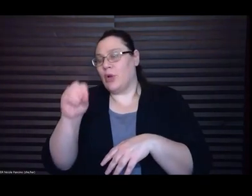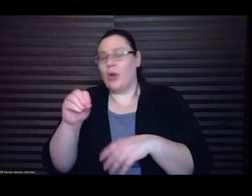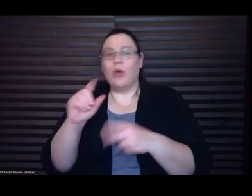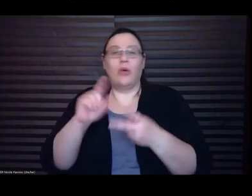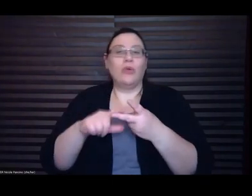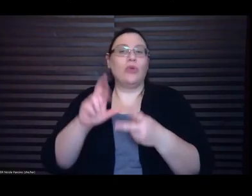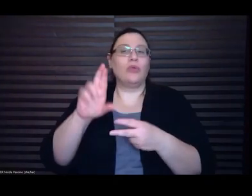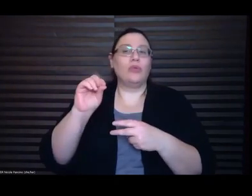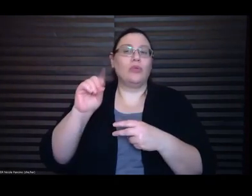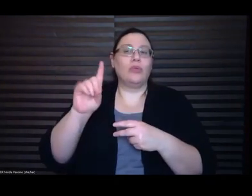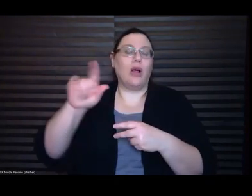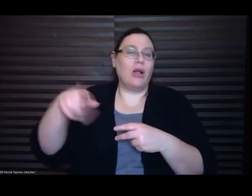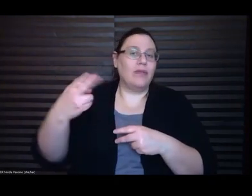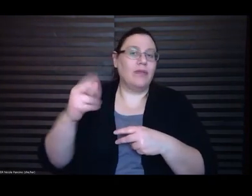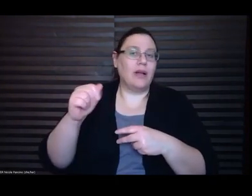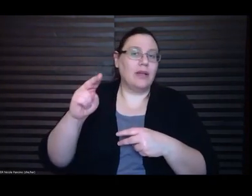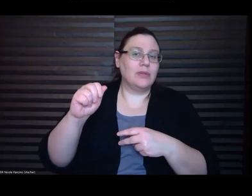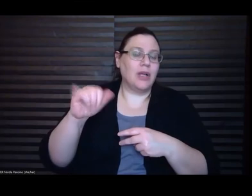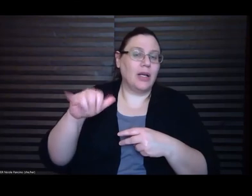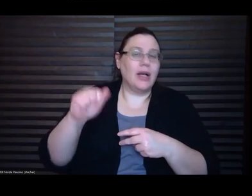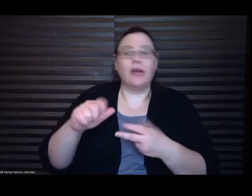lots and lots of writers